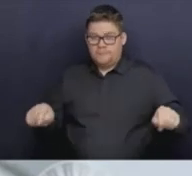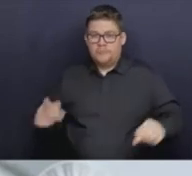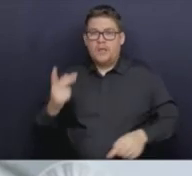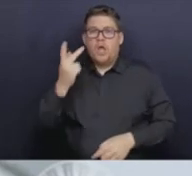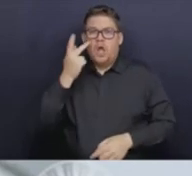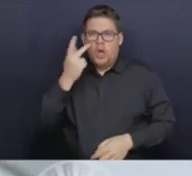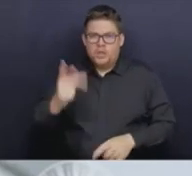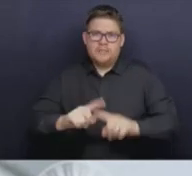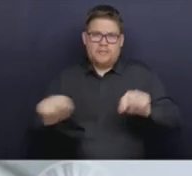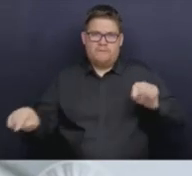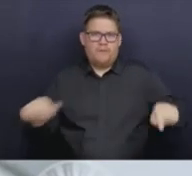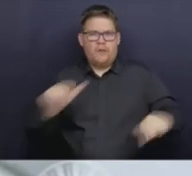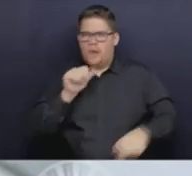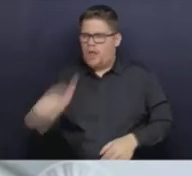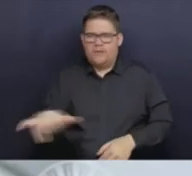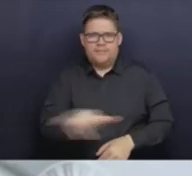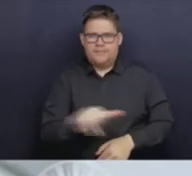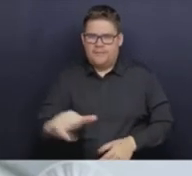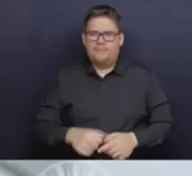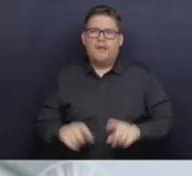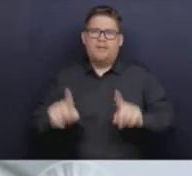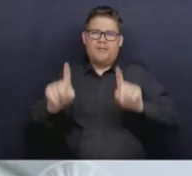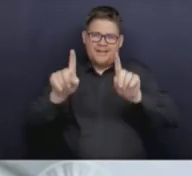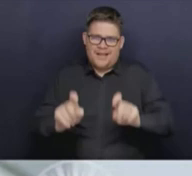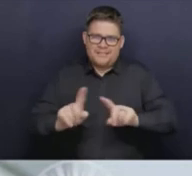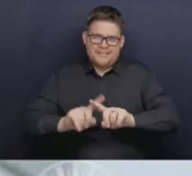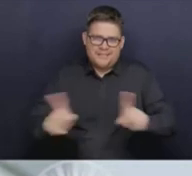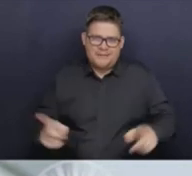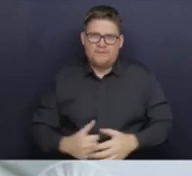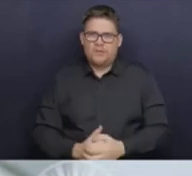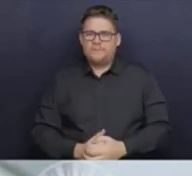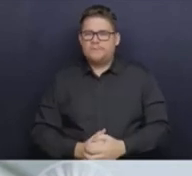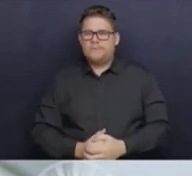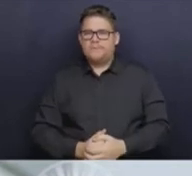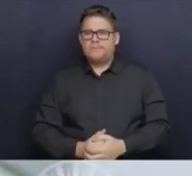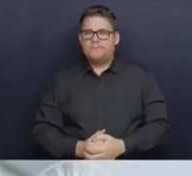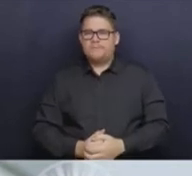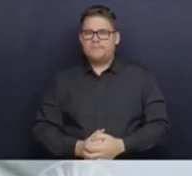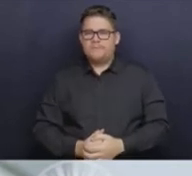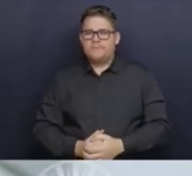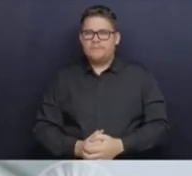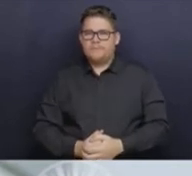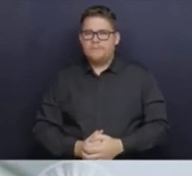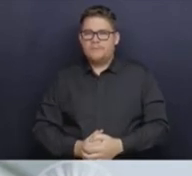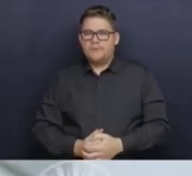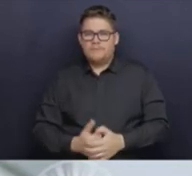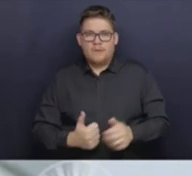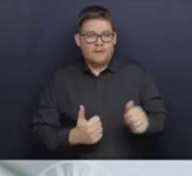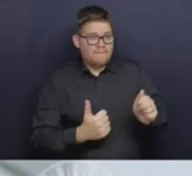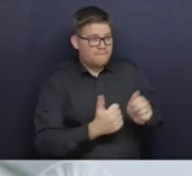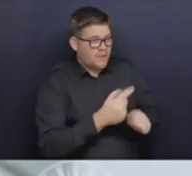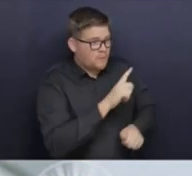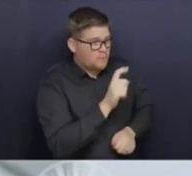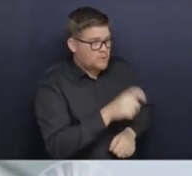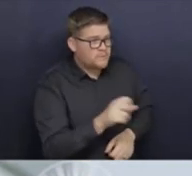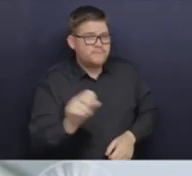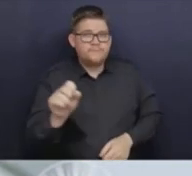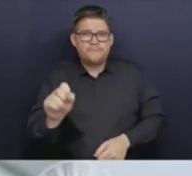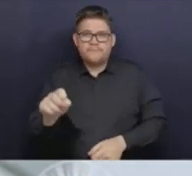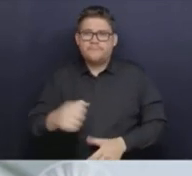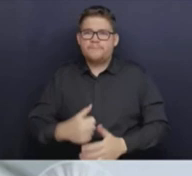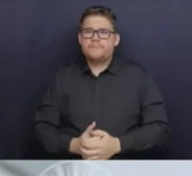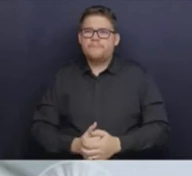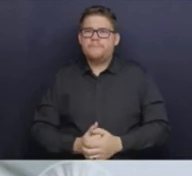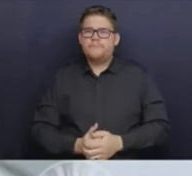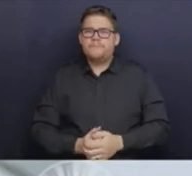differently as well. Bristie, did you have a follow-up? Yes, thank you. Minister Dix,